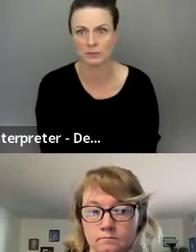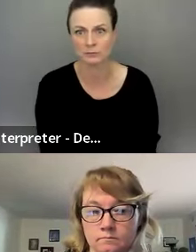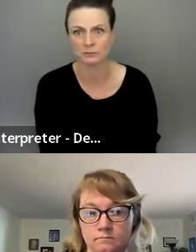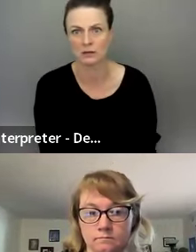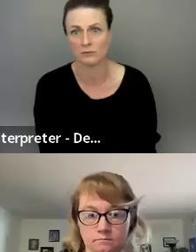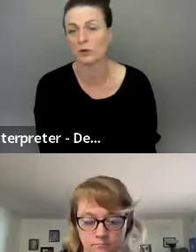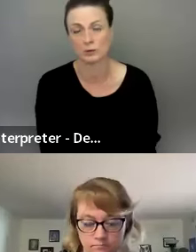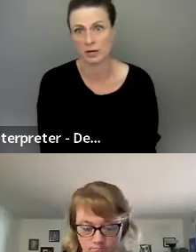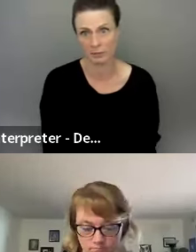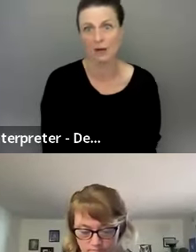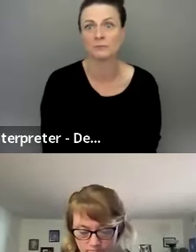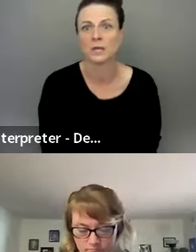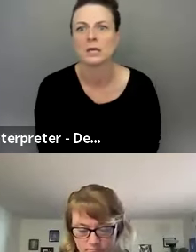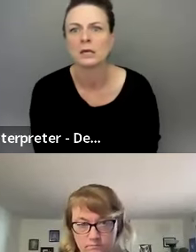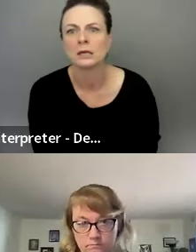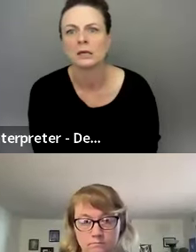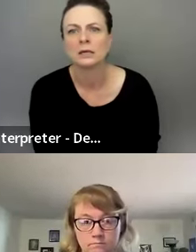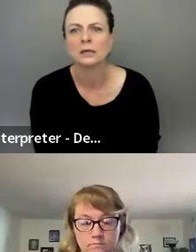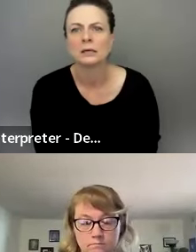your workshop and what you're talking about.